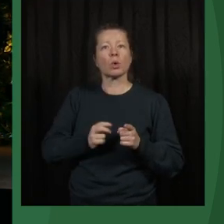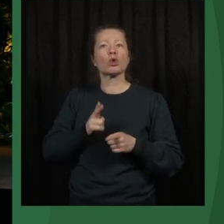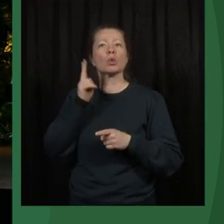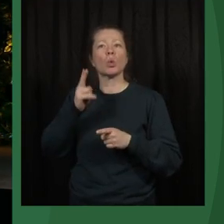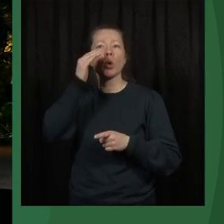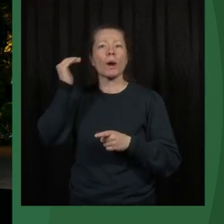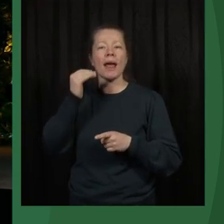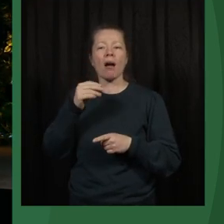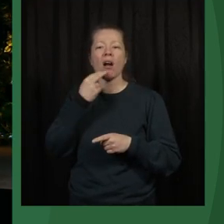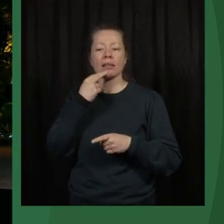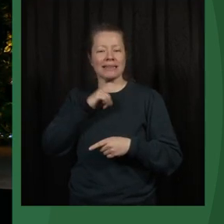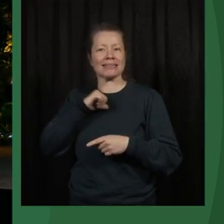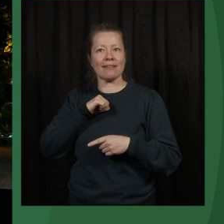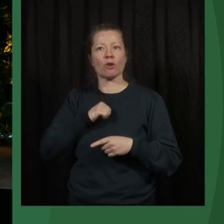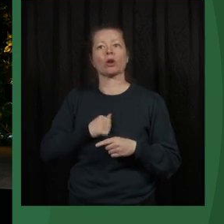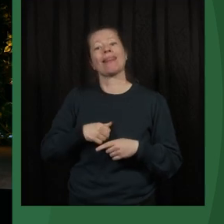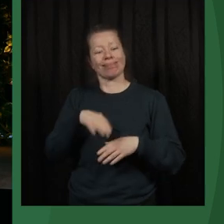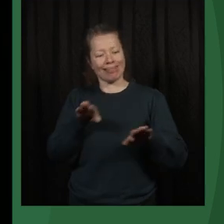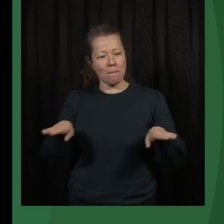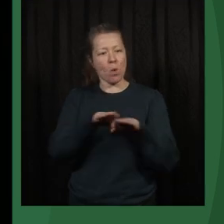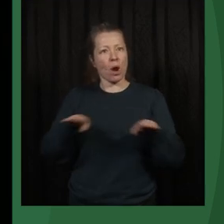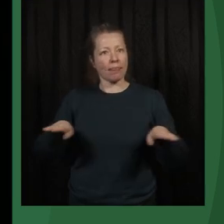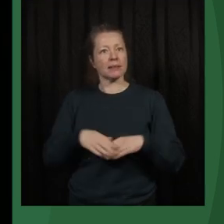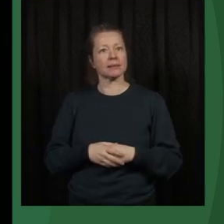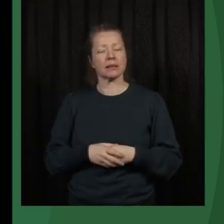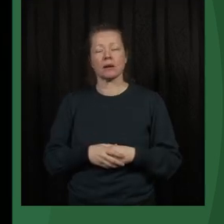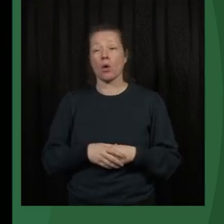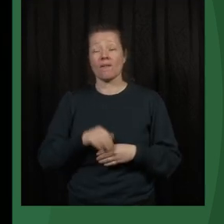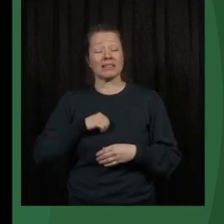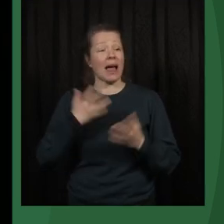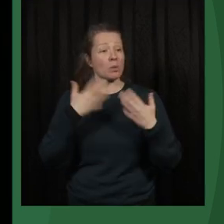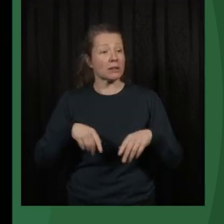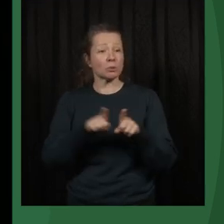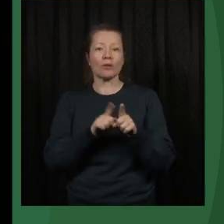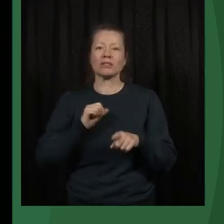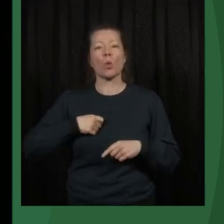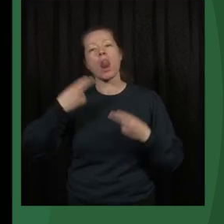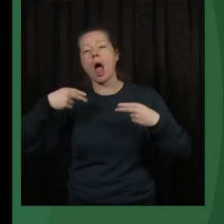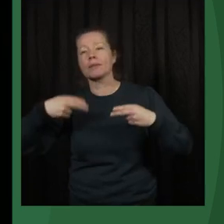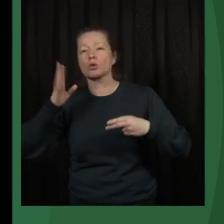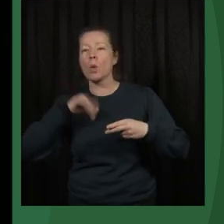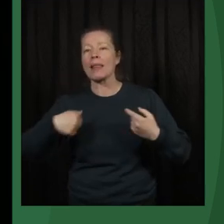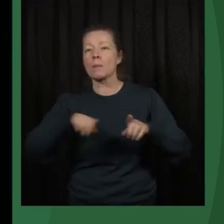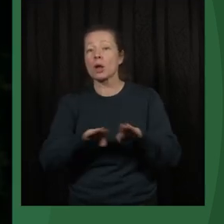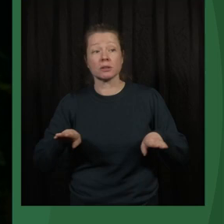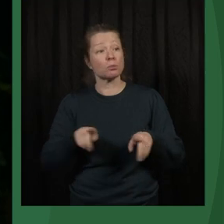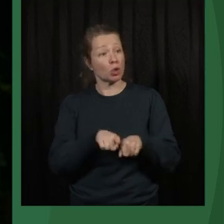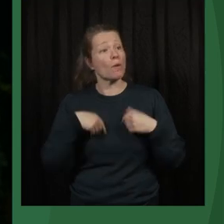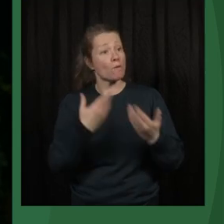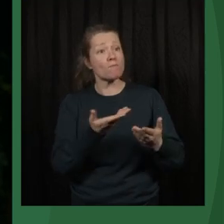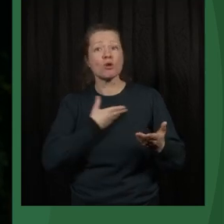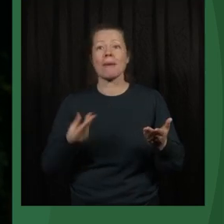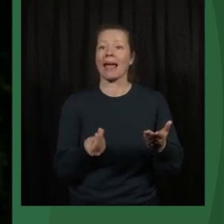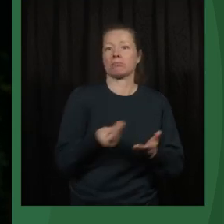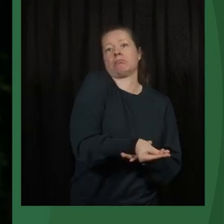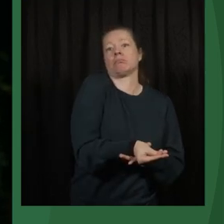themselves democratic. And if automatically it means that if you pretend to be democratic, then you immediately receive a lot of